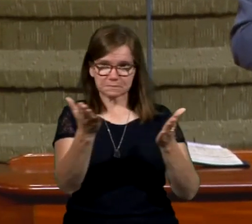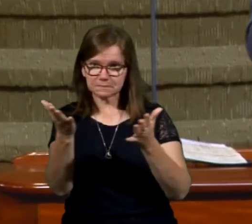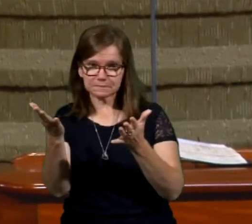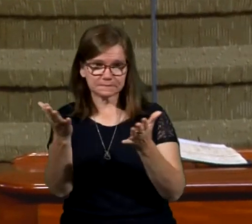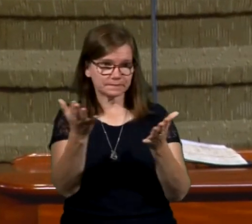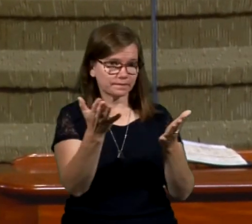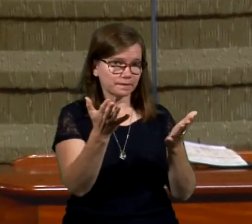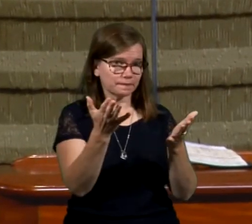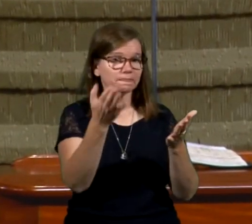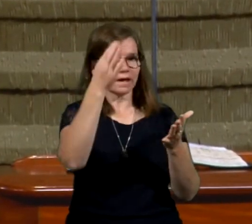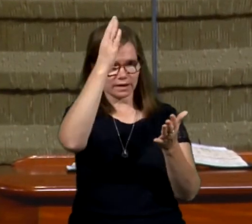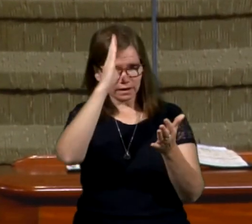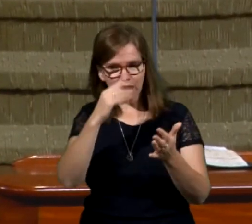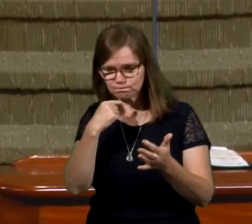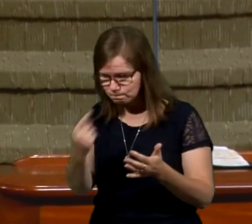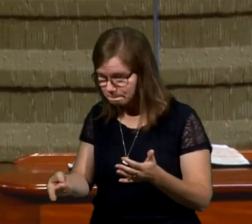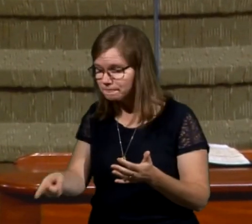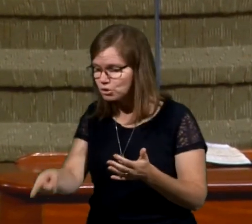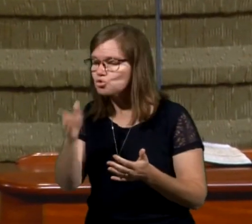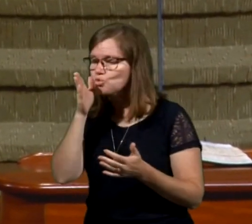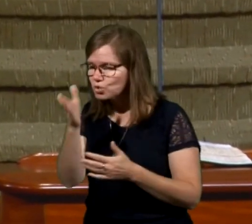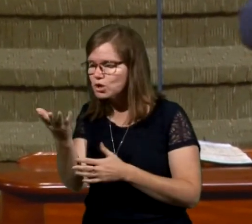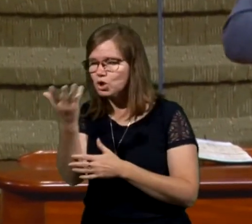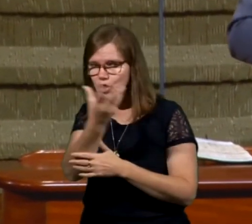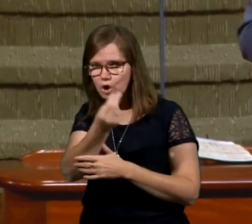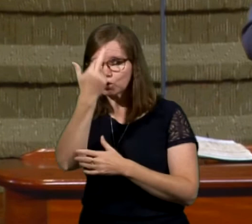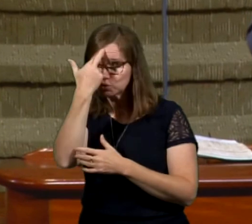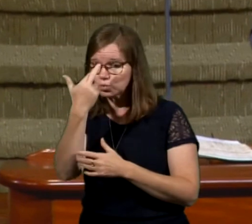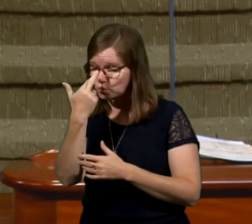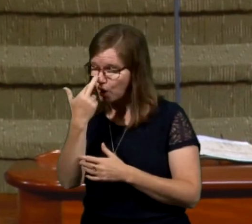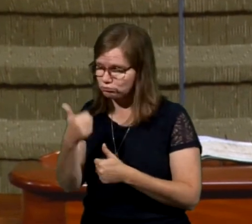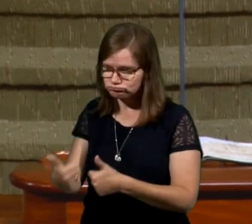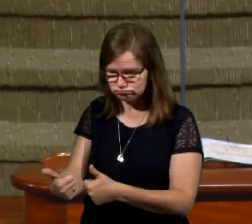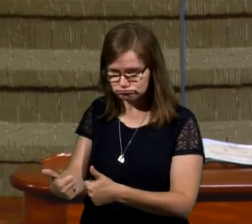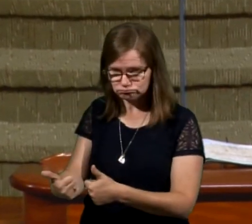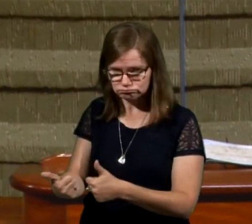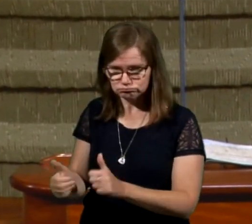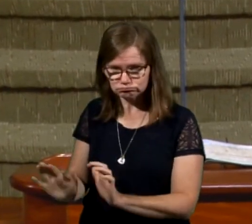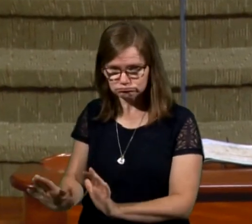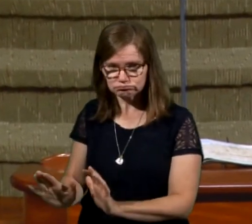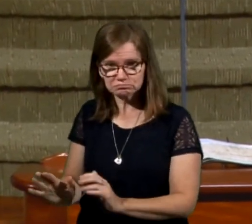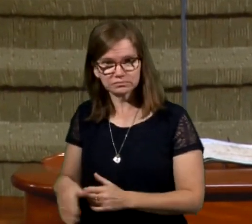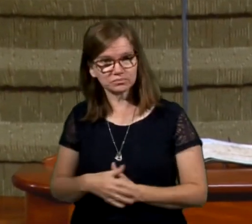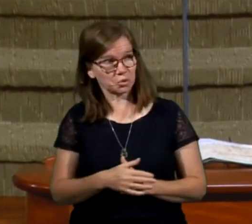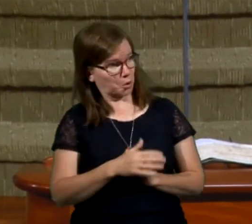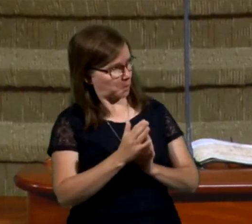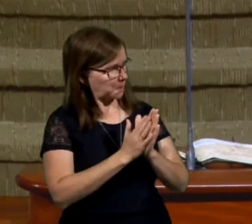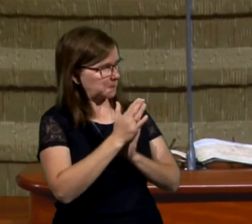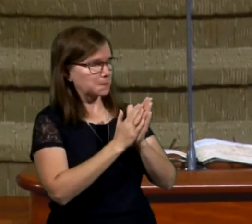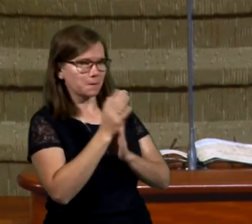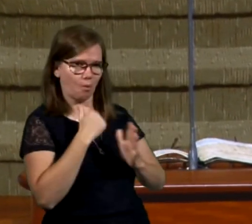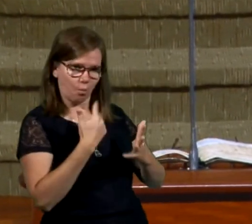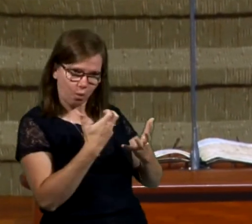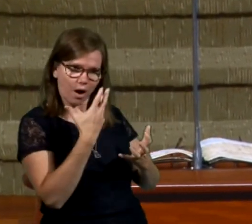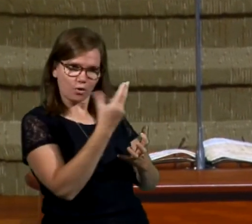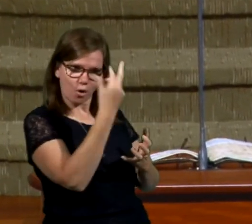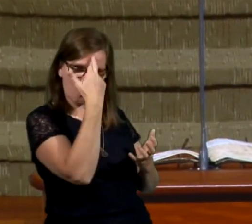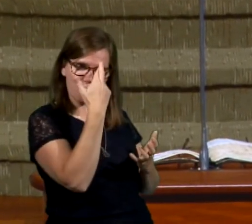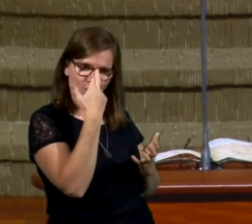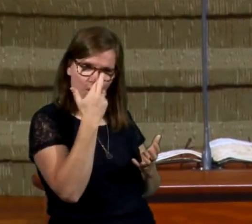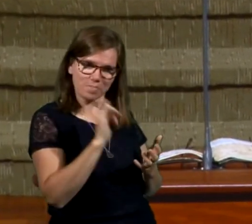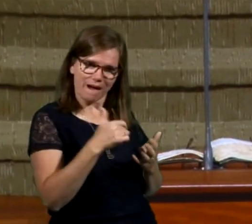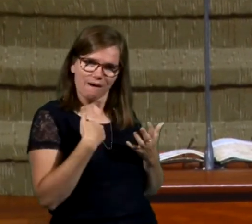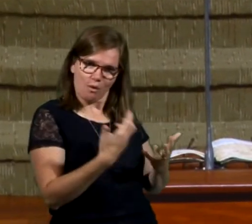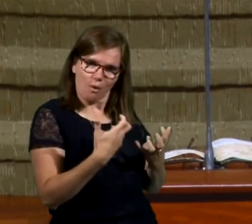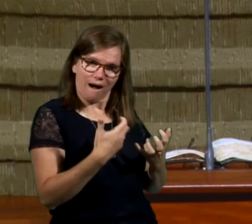And God gave him direction. Say, hey, you're going to go to Rome. How about that? I've always wanted to go to Rome. That's what I wanted to